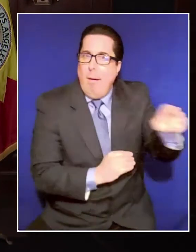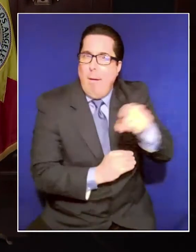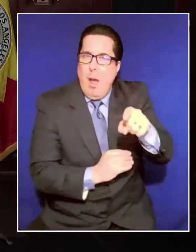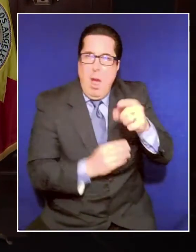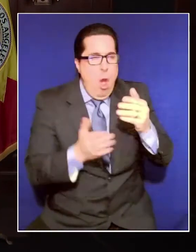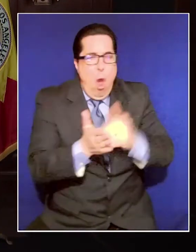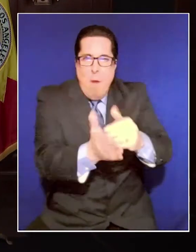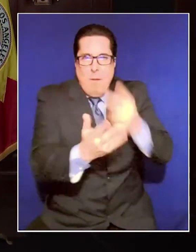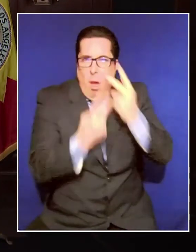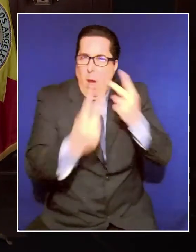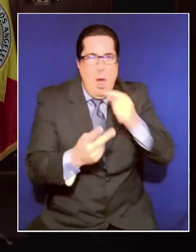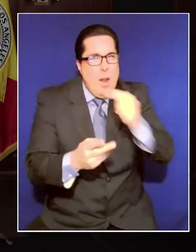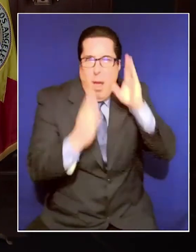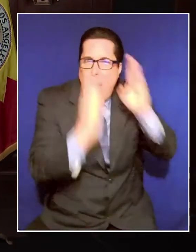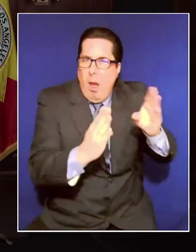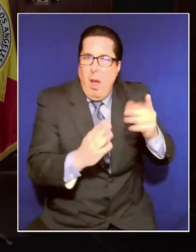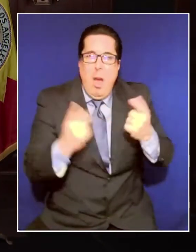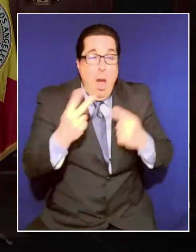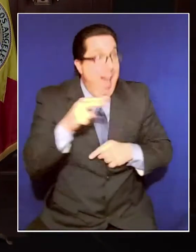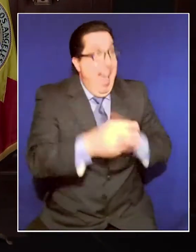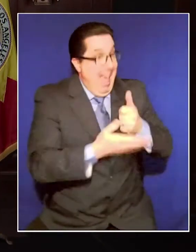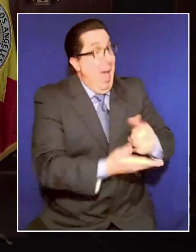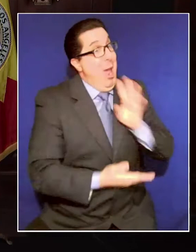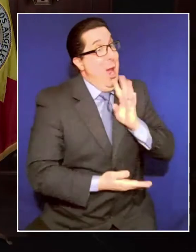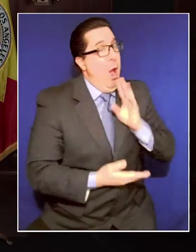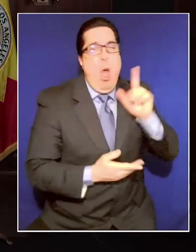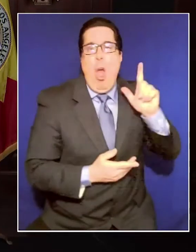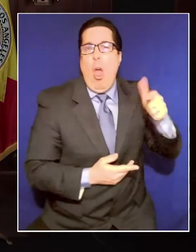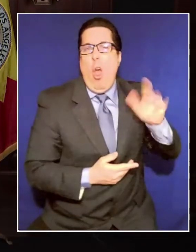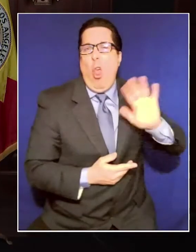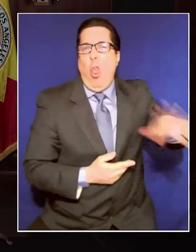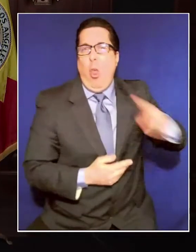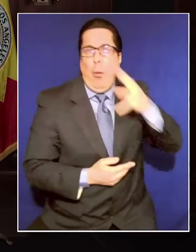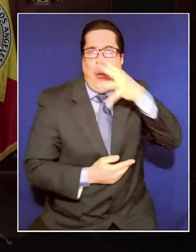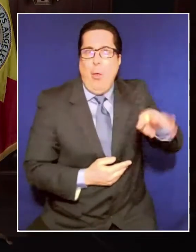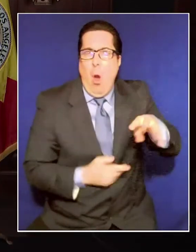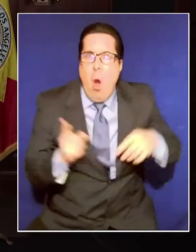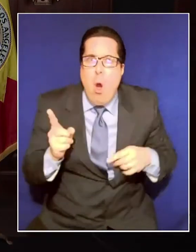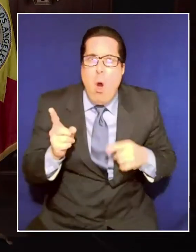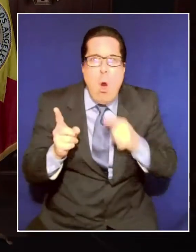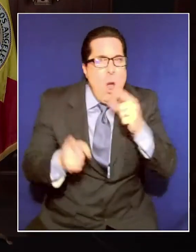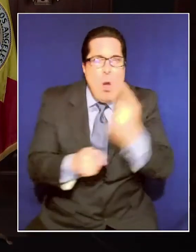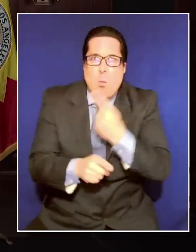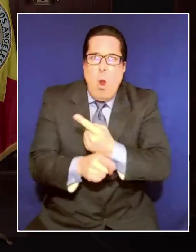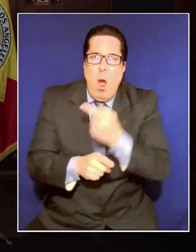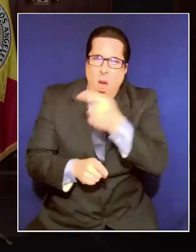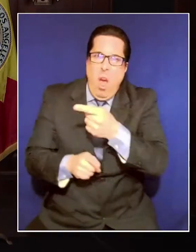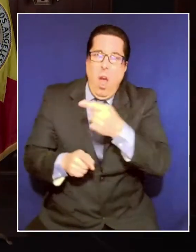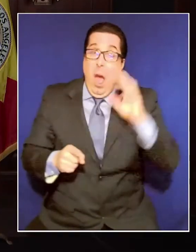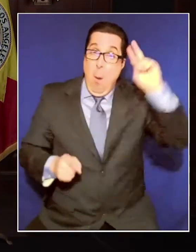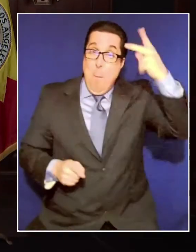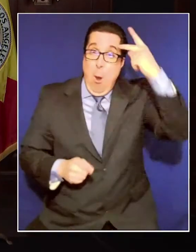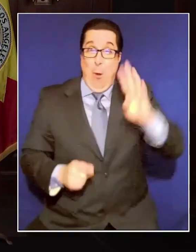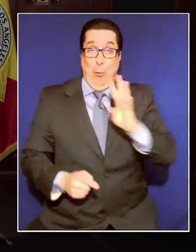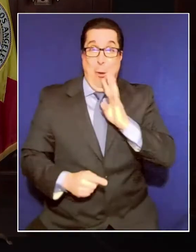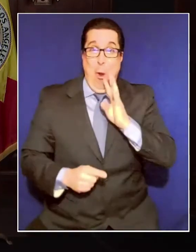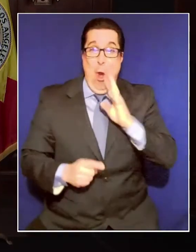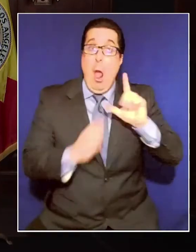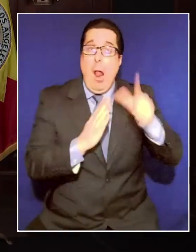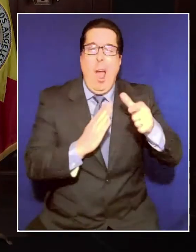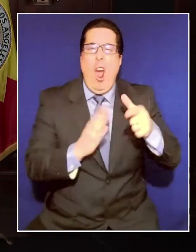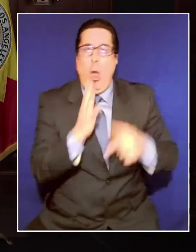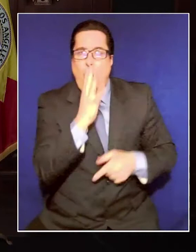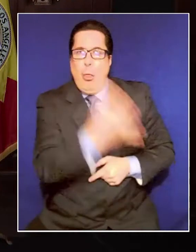by medical establishment that has provided a legacy that is a cancer on our body politic. And some folks may feel